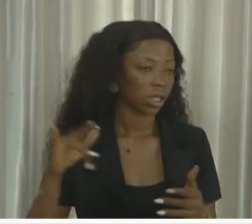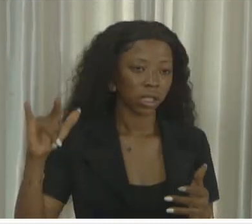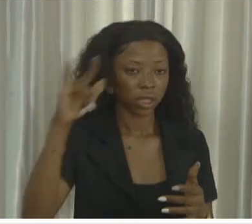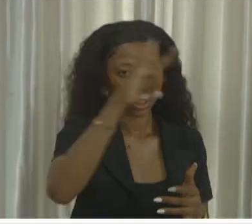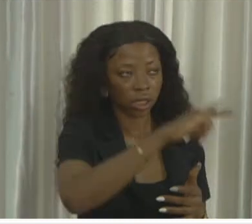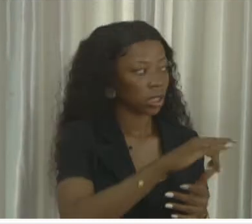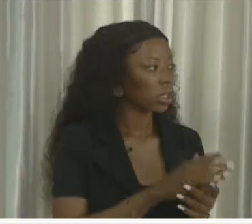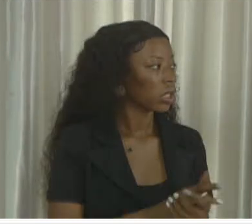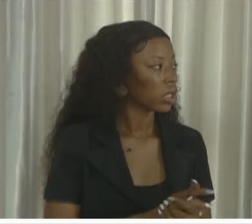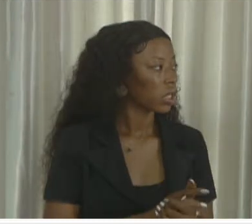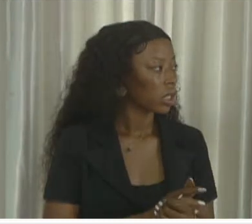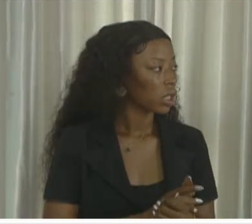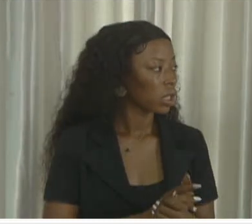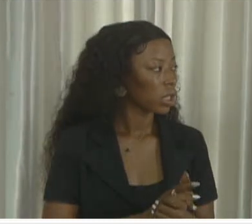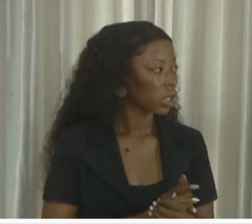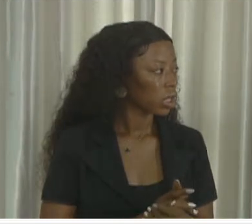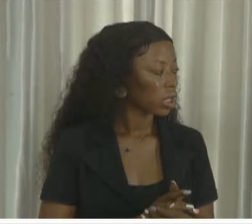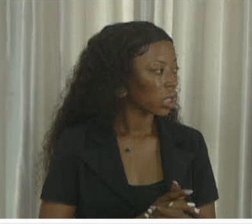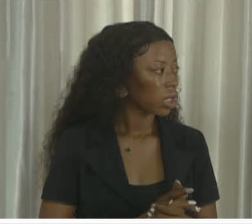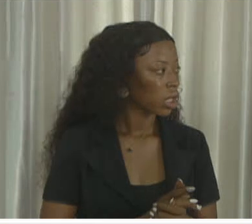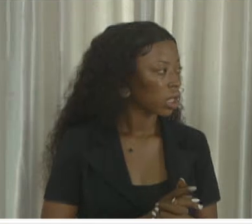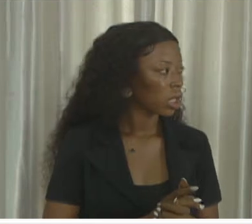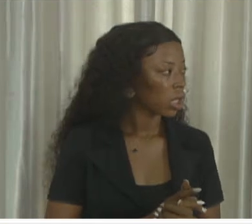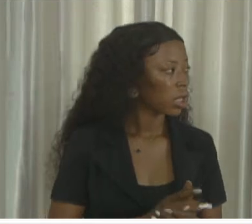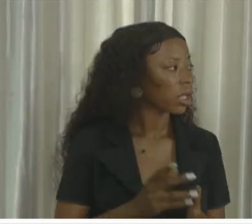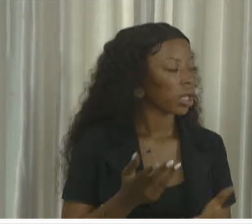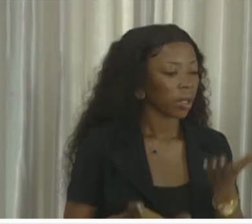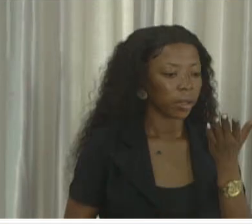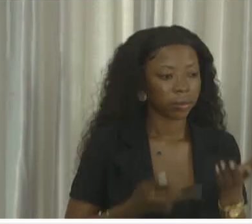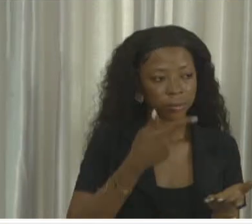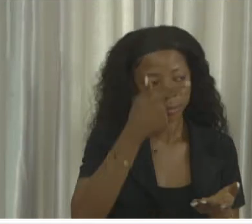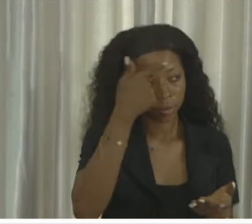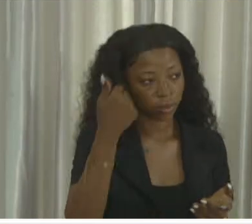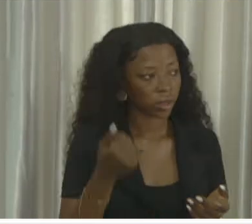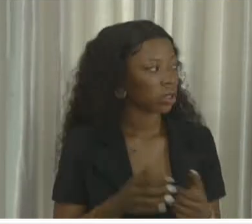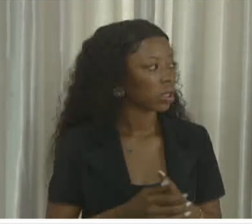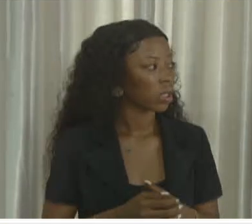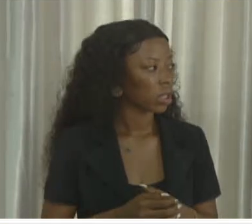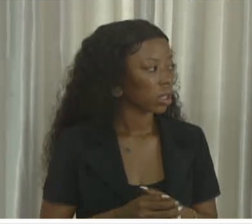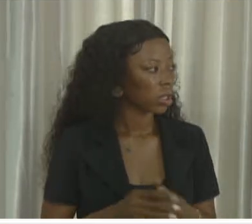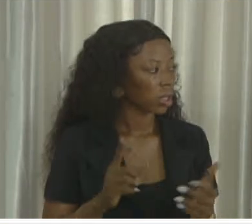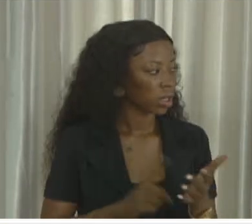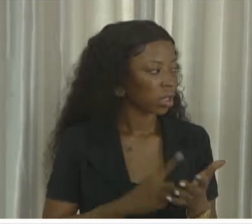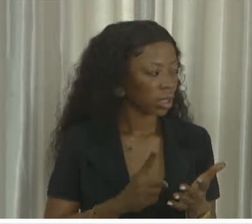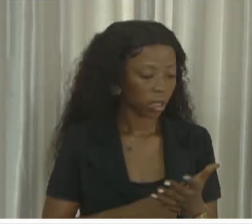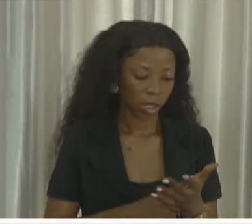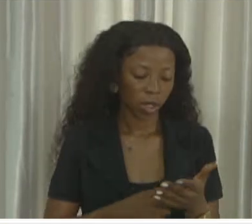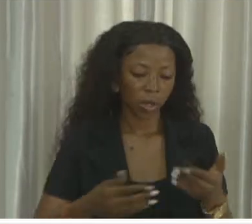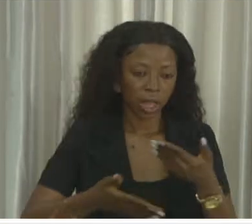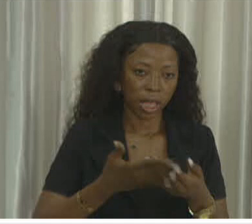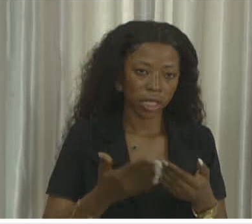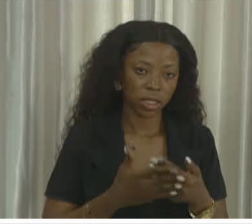see fruits and the prel, vegetables and the prel, because then get for fed for transport for camp. So if we get some of them, it's in a way easy.